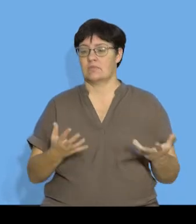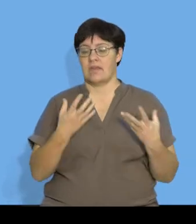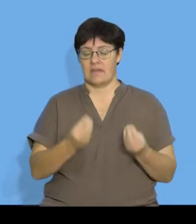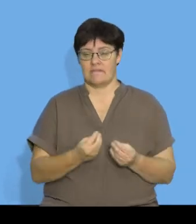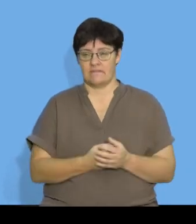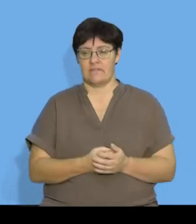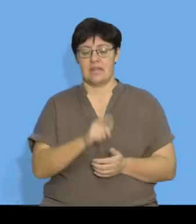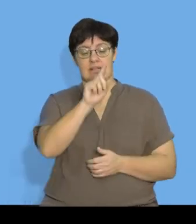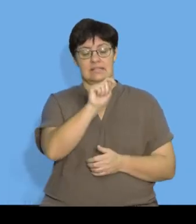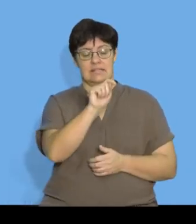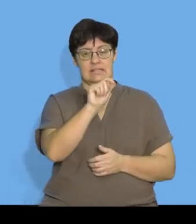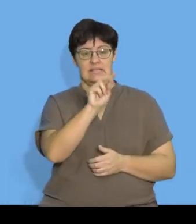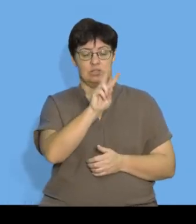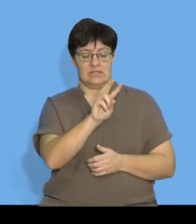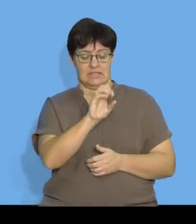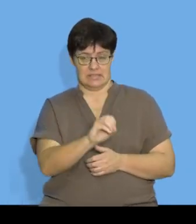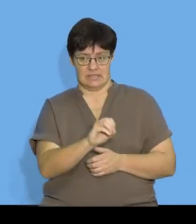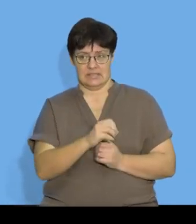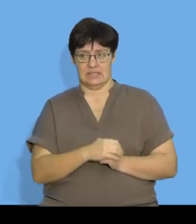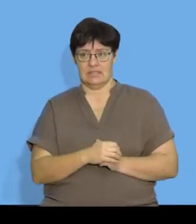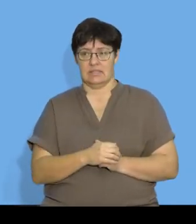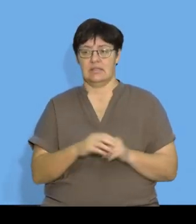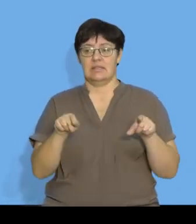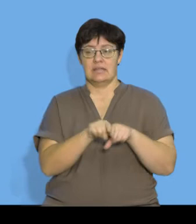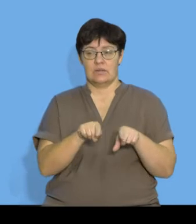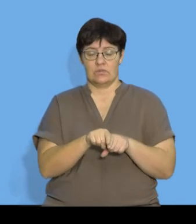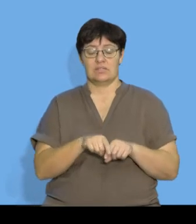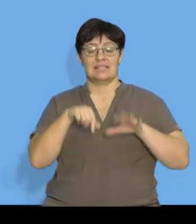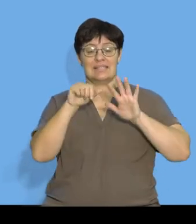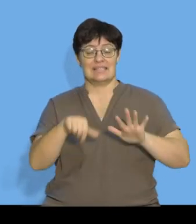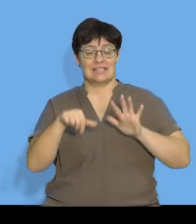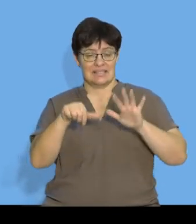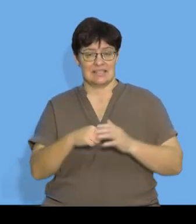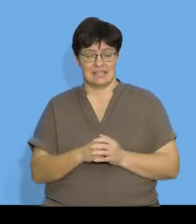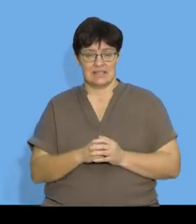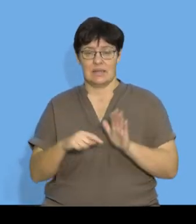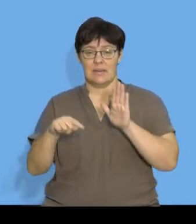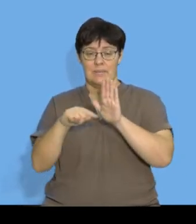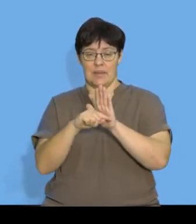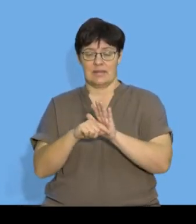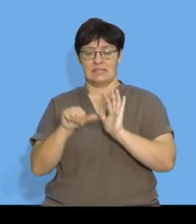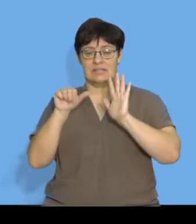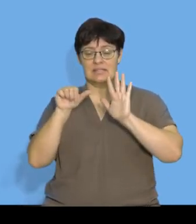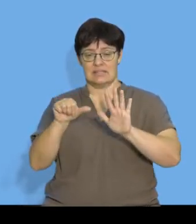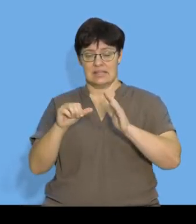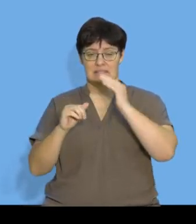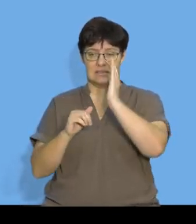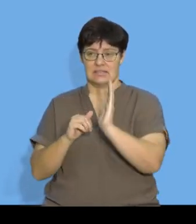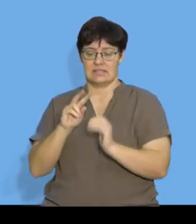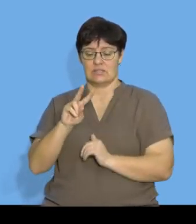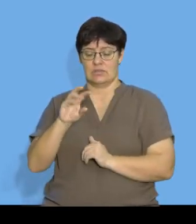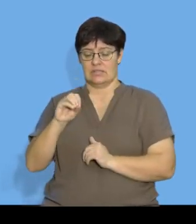I am going to have T20 is equal to 16 minus